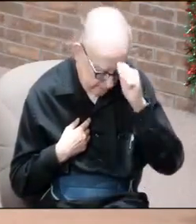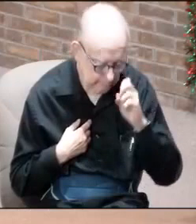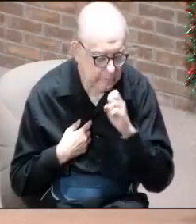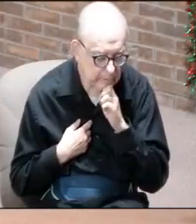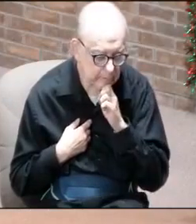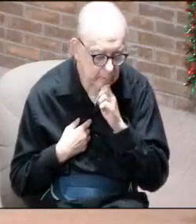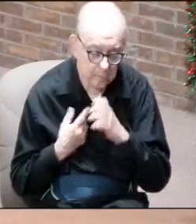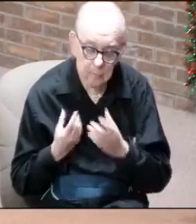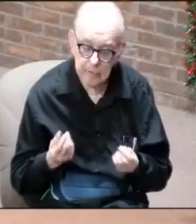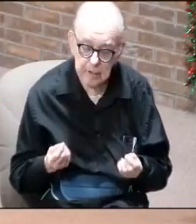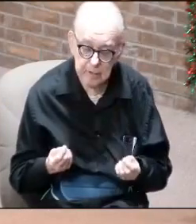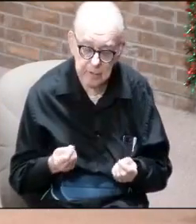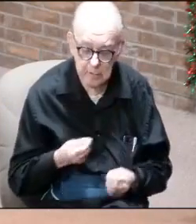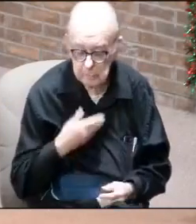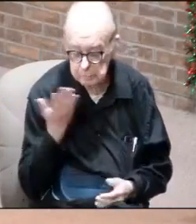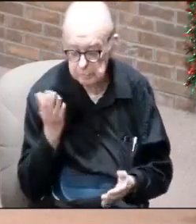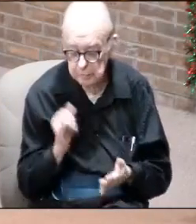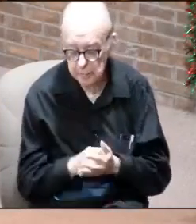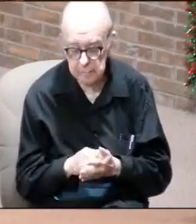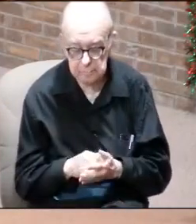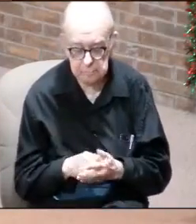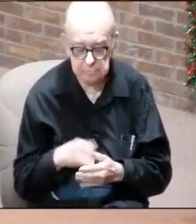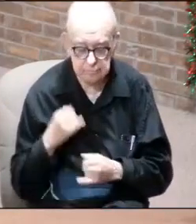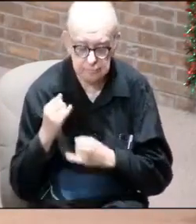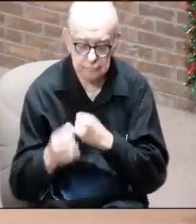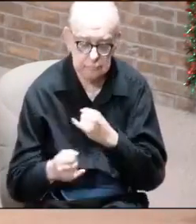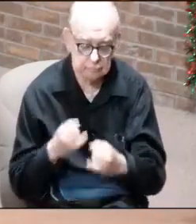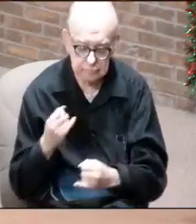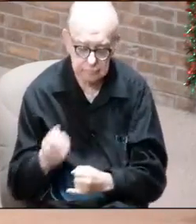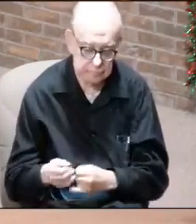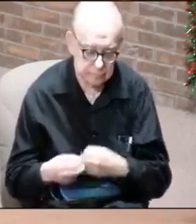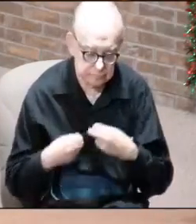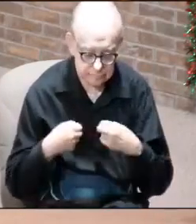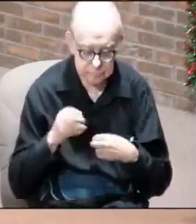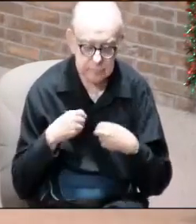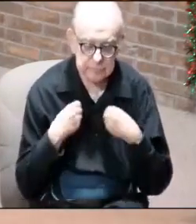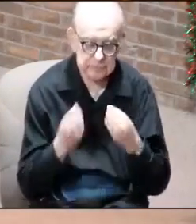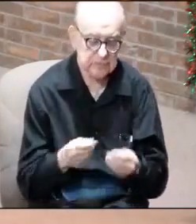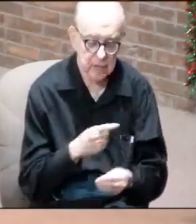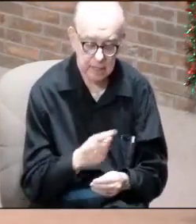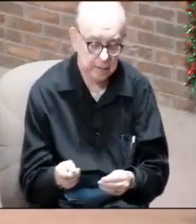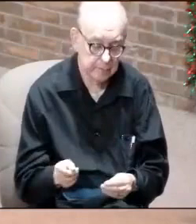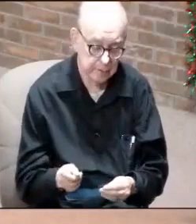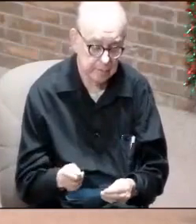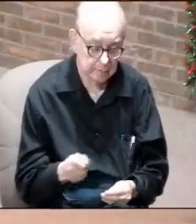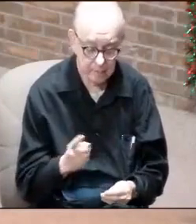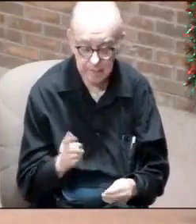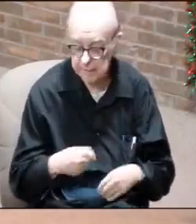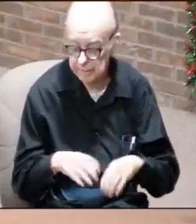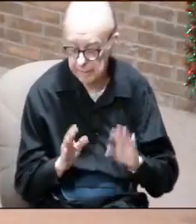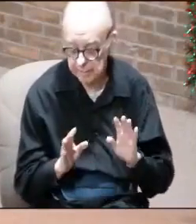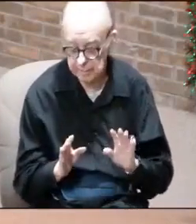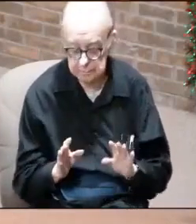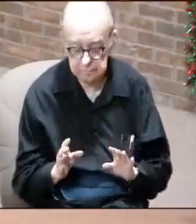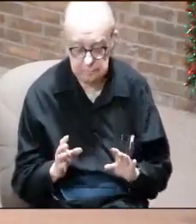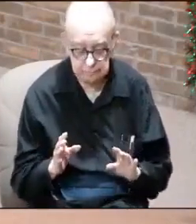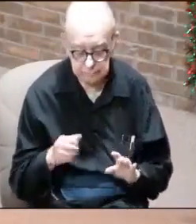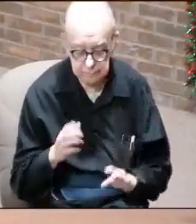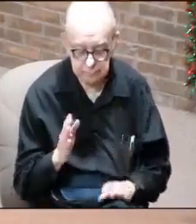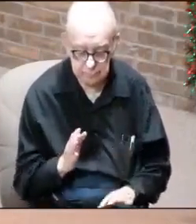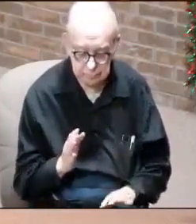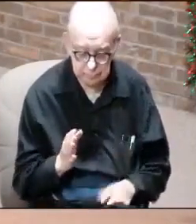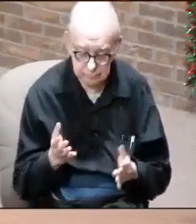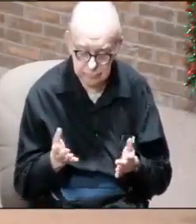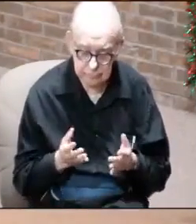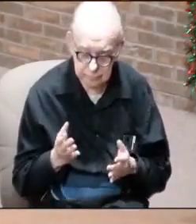They blew it. The inheritance that God gave them, they forfeited. And so, what did God do? God